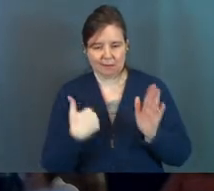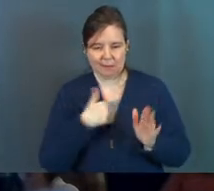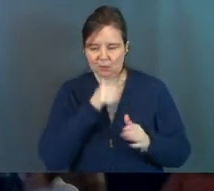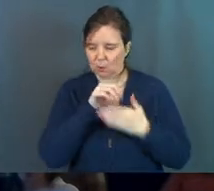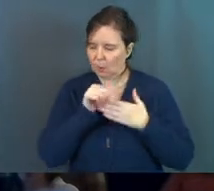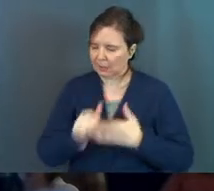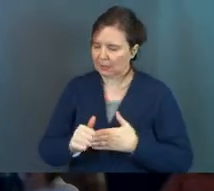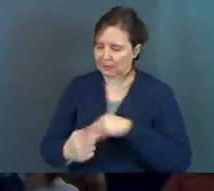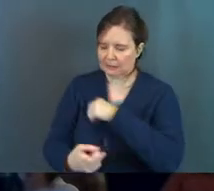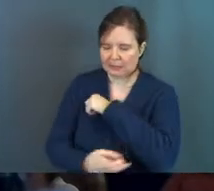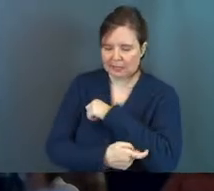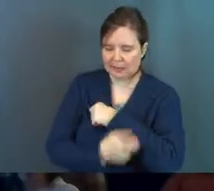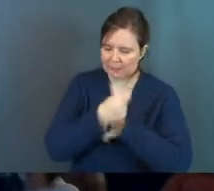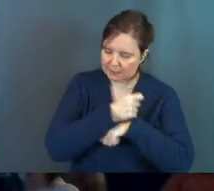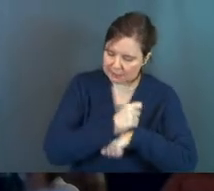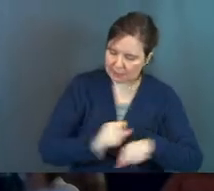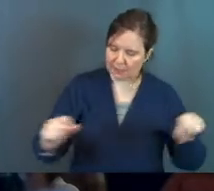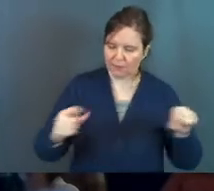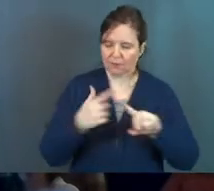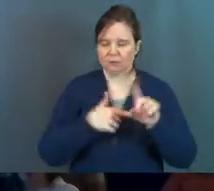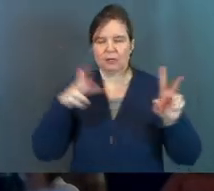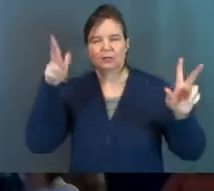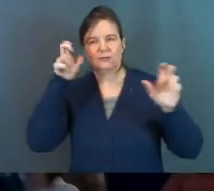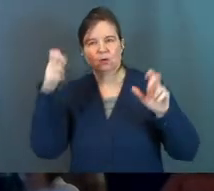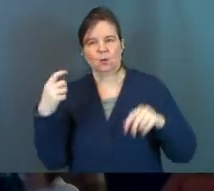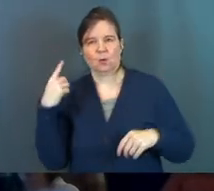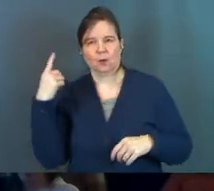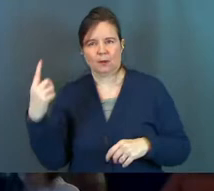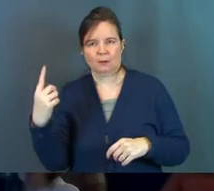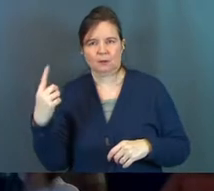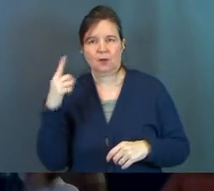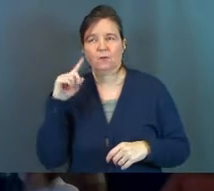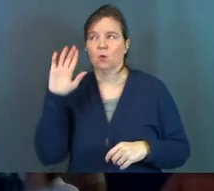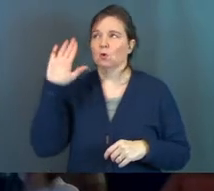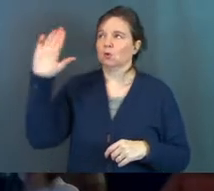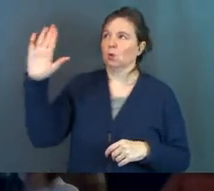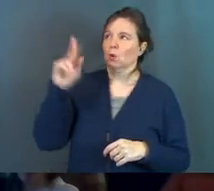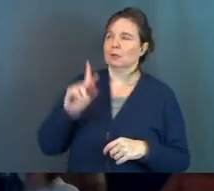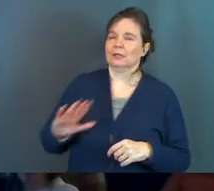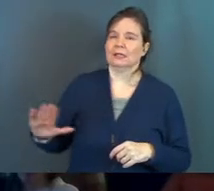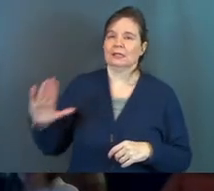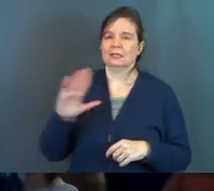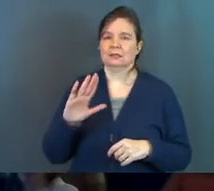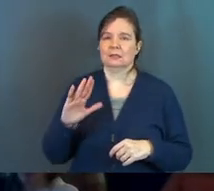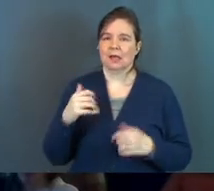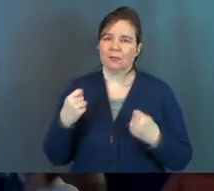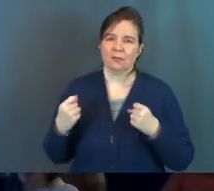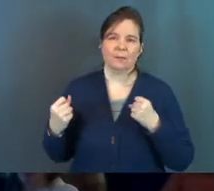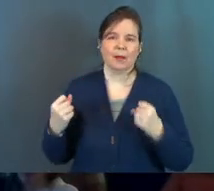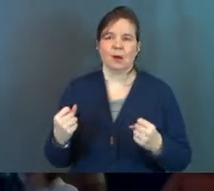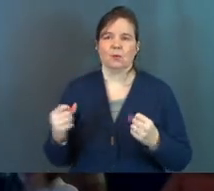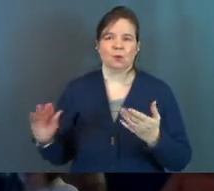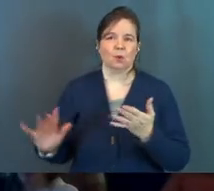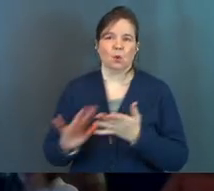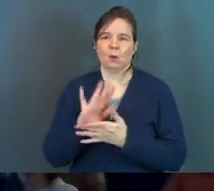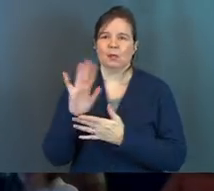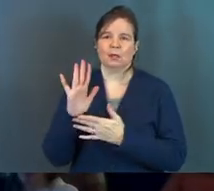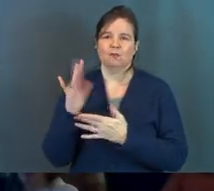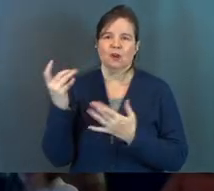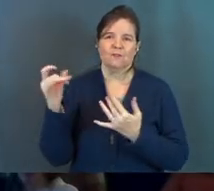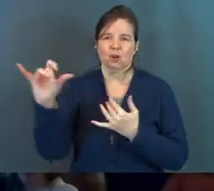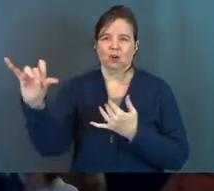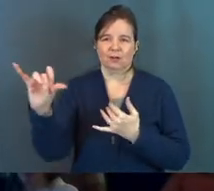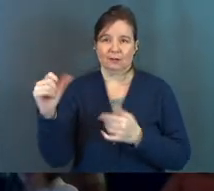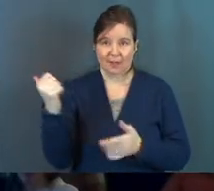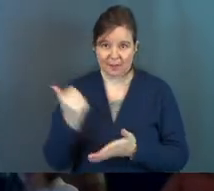us into temptation, but deliver us from the evil one. For yours is the kingdom and the power and the glory